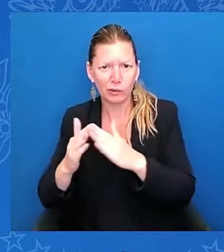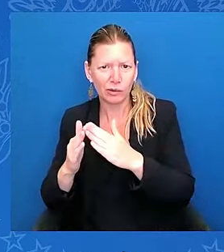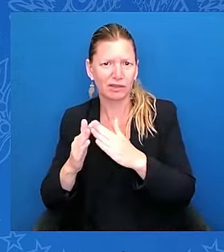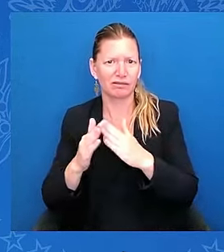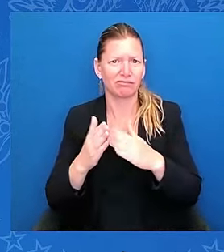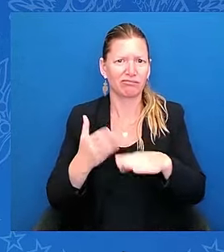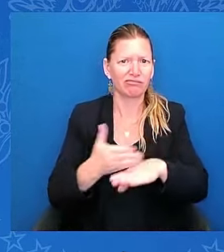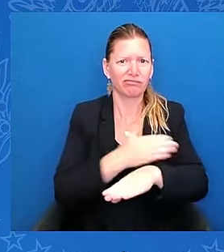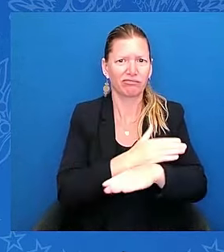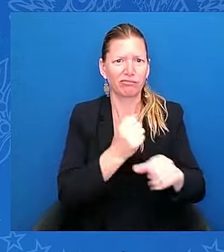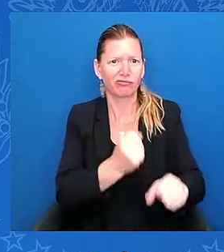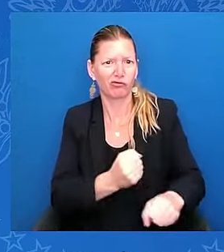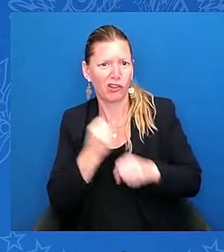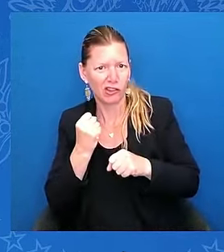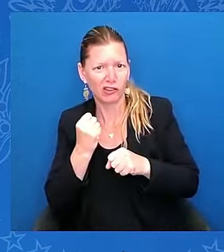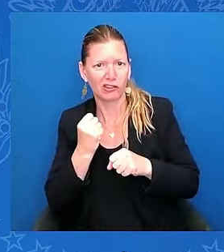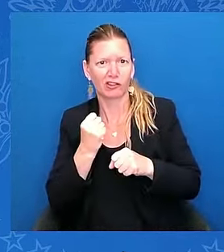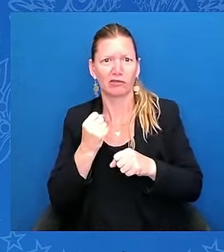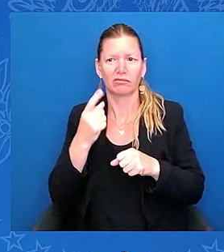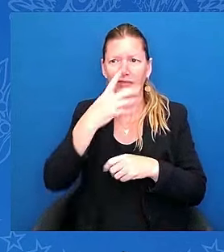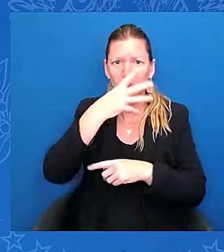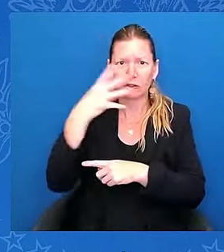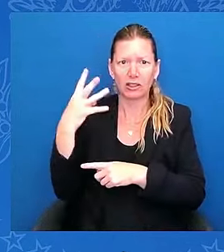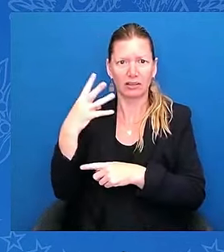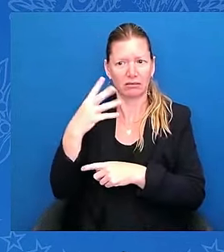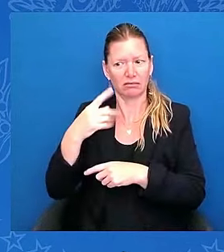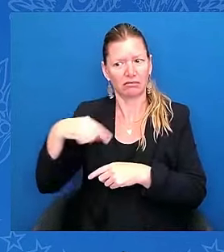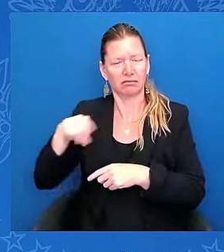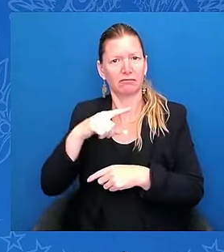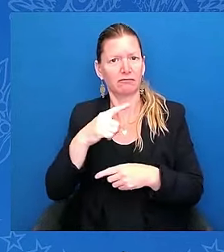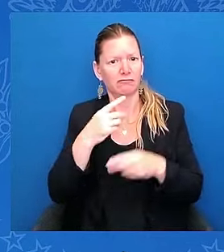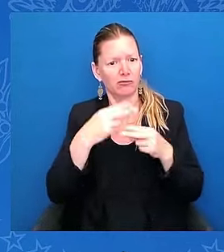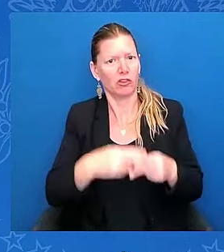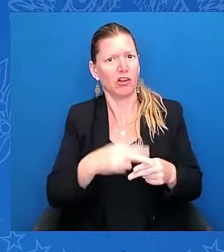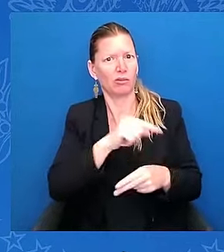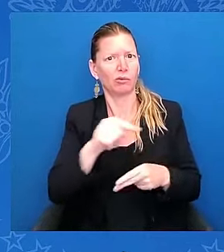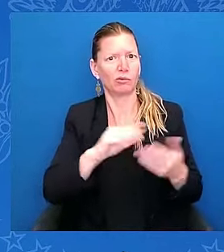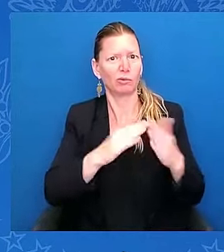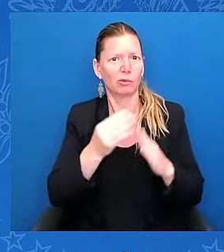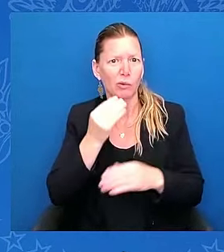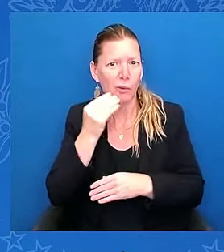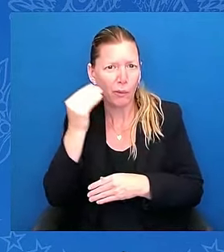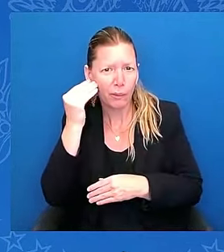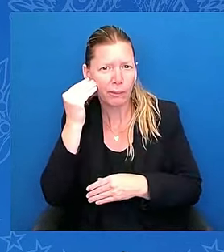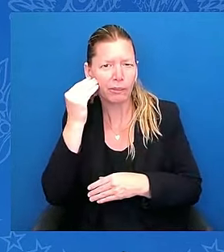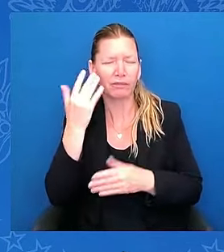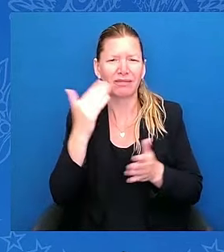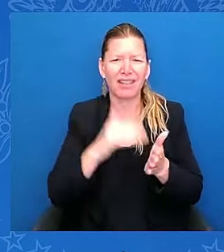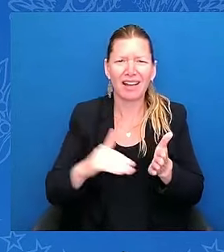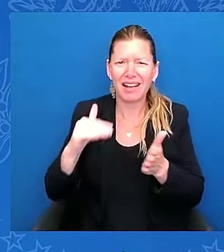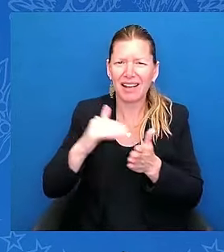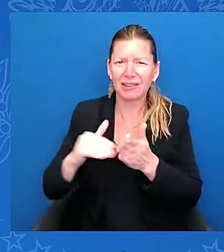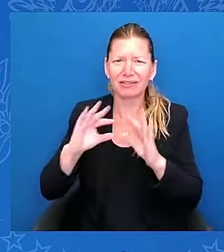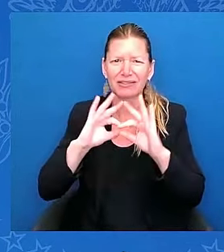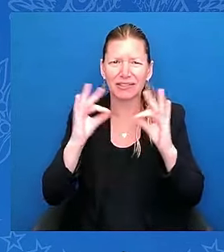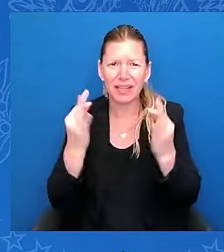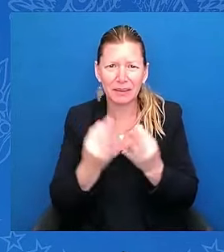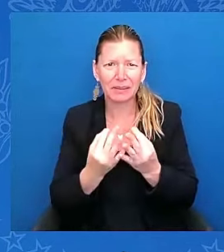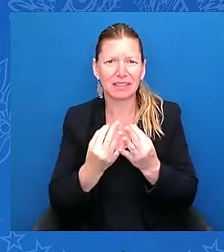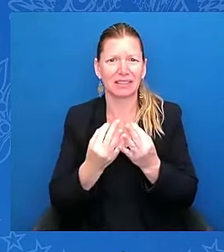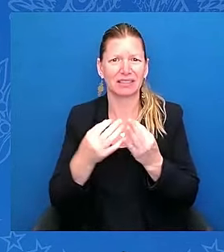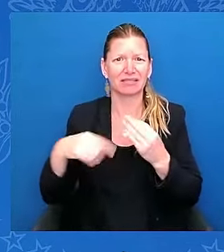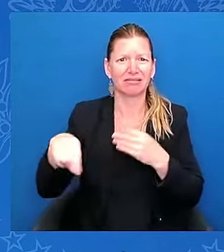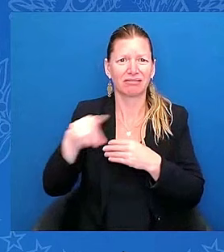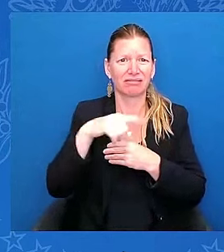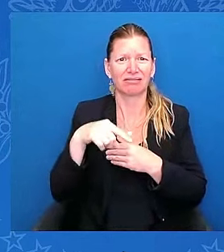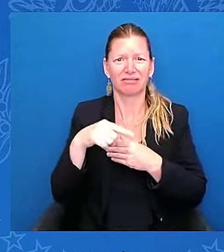of families who have added their bright and beautiful threads to our American tapestry. For those mothers